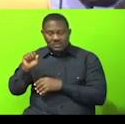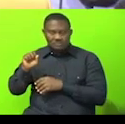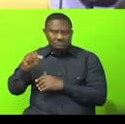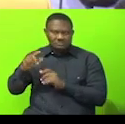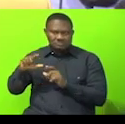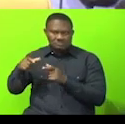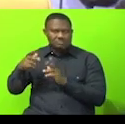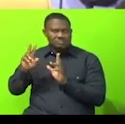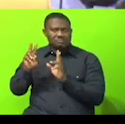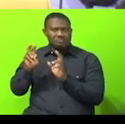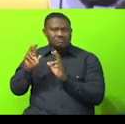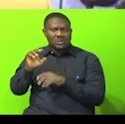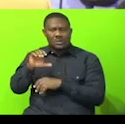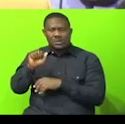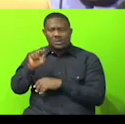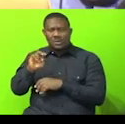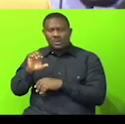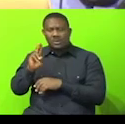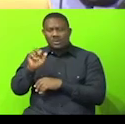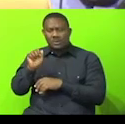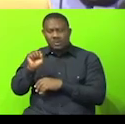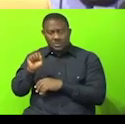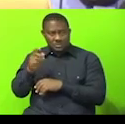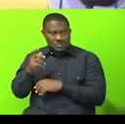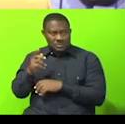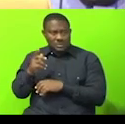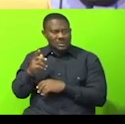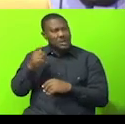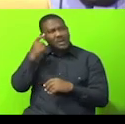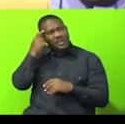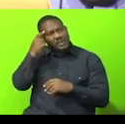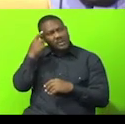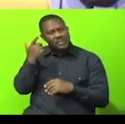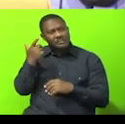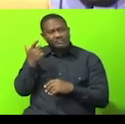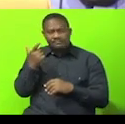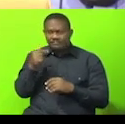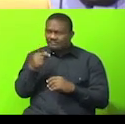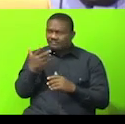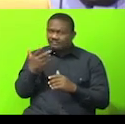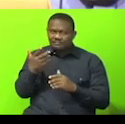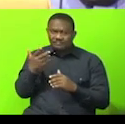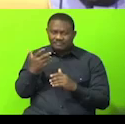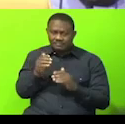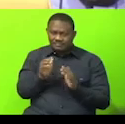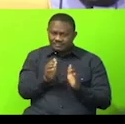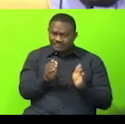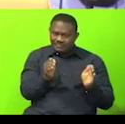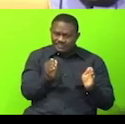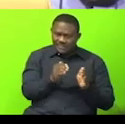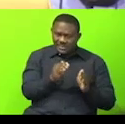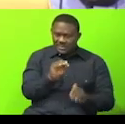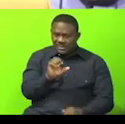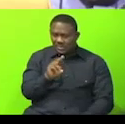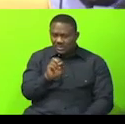inverted commas. Mr. Speaker, I think the true intention will be reflected there when we say that the minority caucus staged